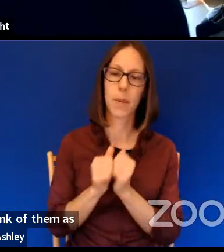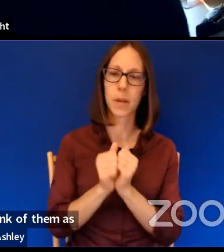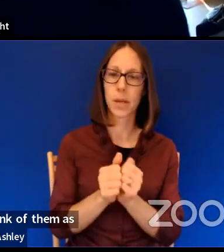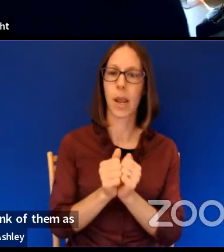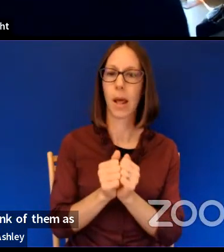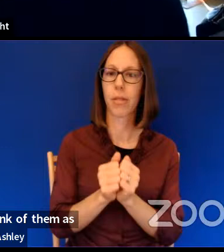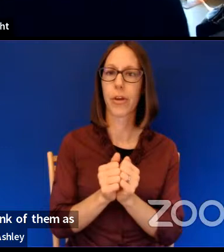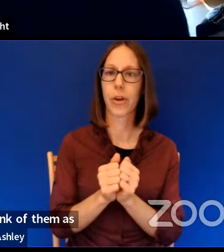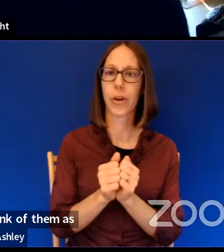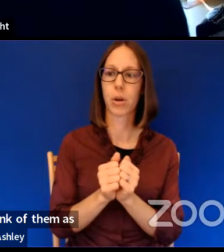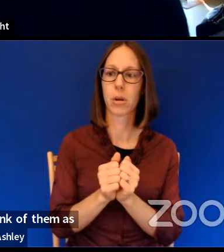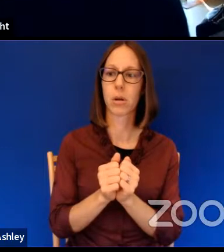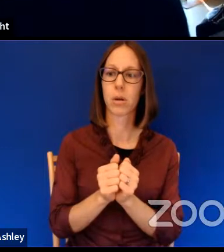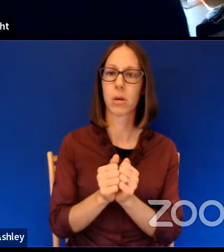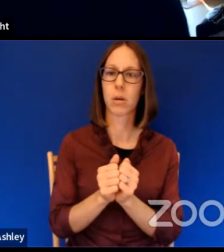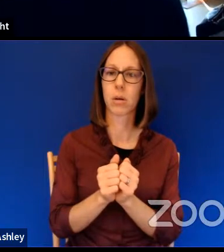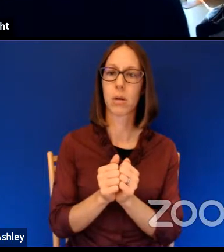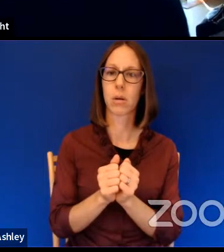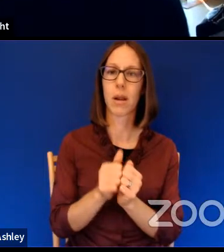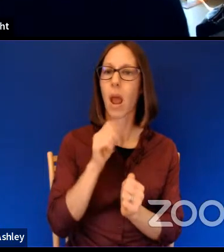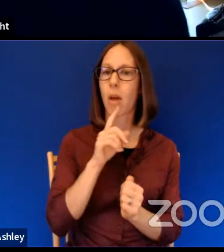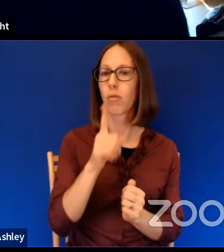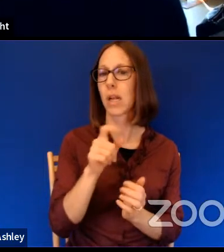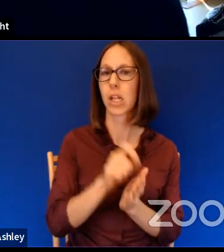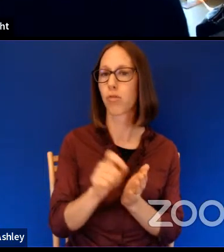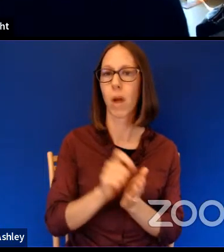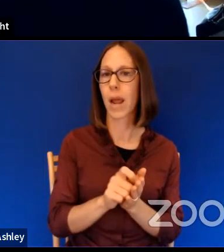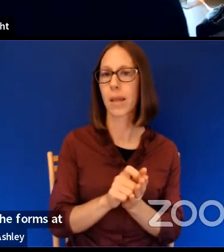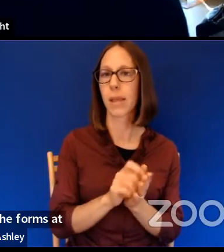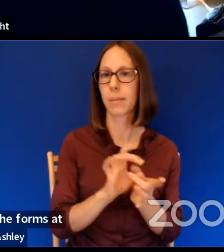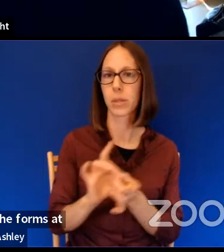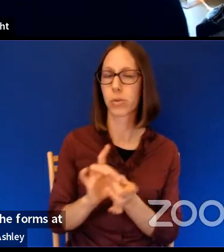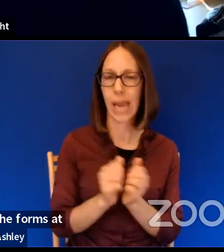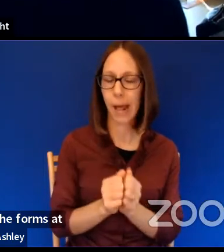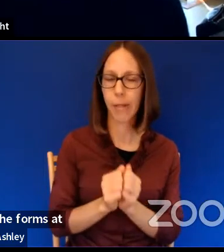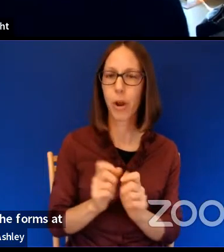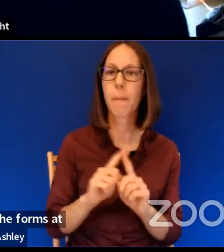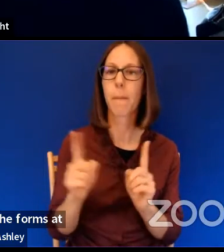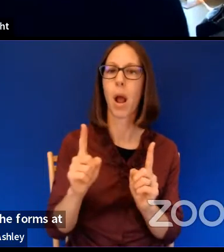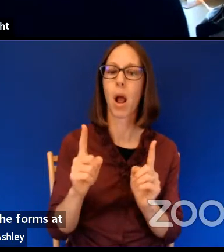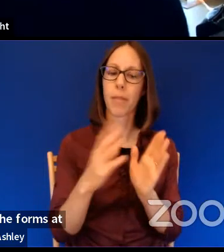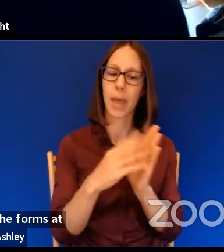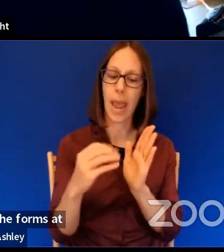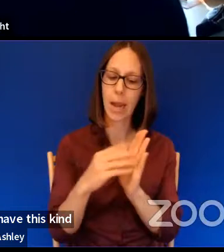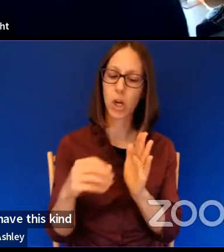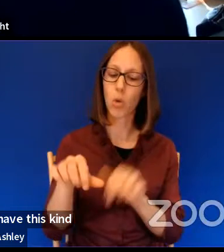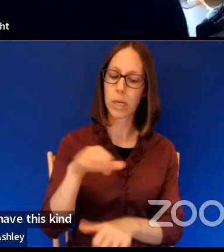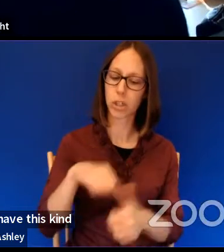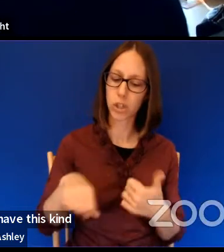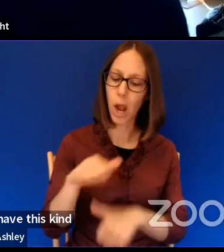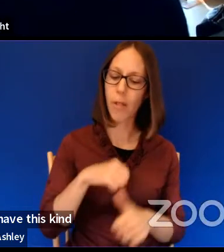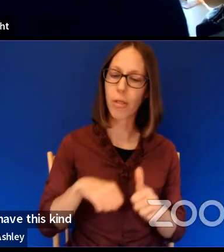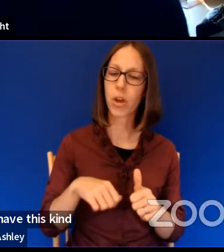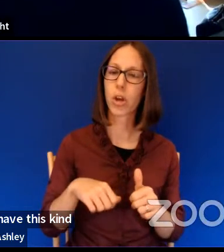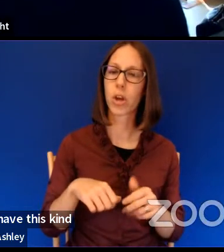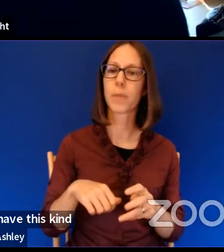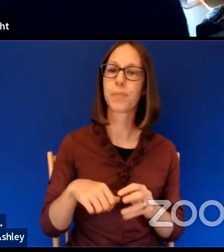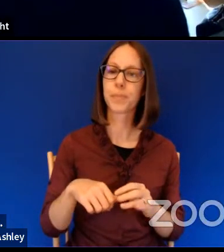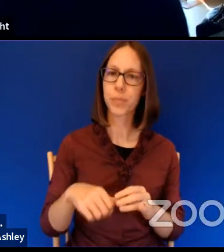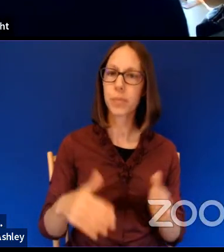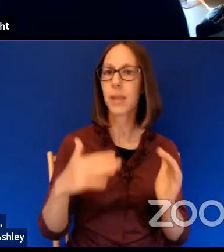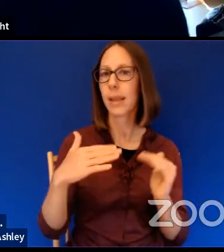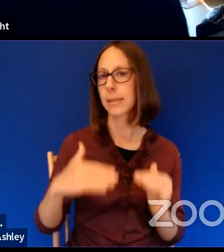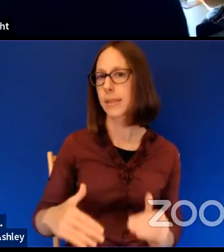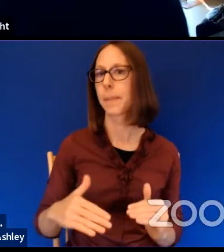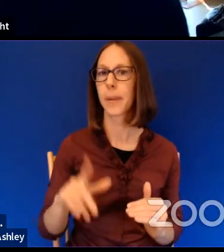I wrote them that way, but, um, the forms at times kind of echo each other. Uh, they each have this kind of step down line in large parts of them,